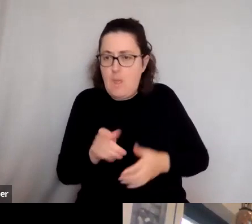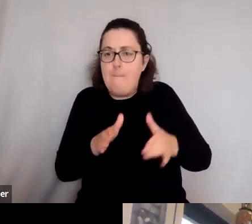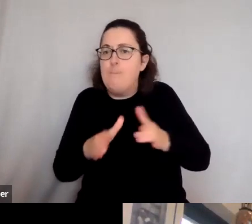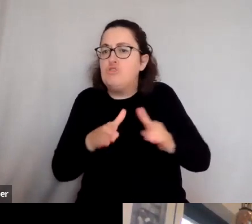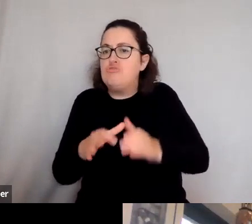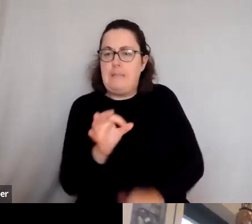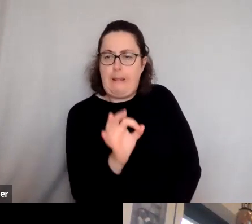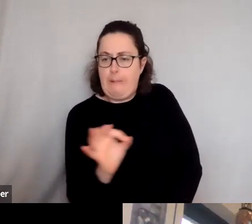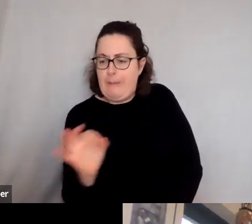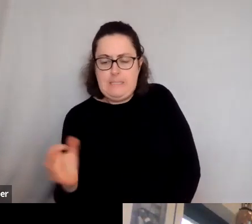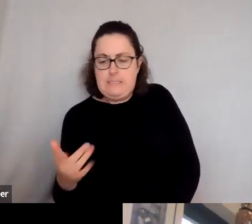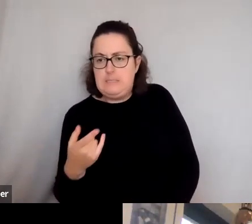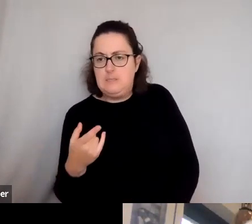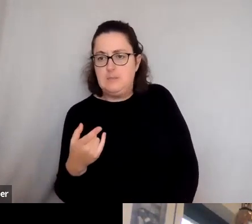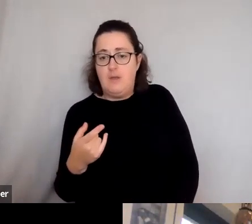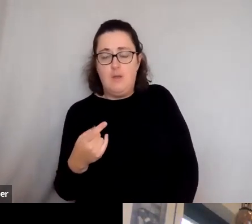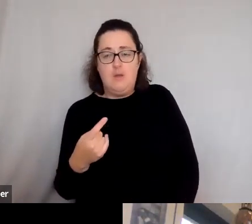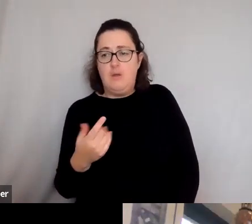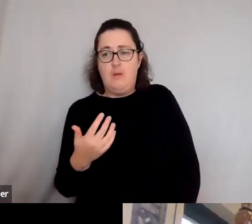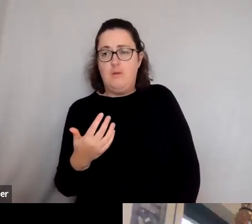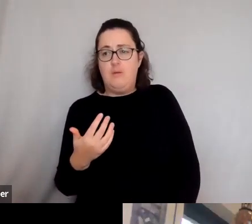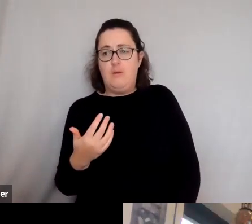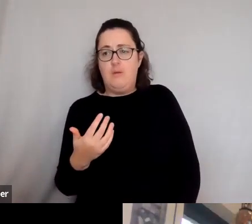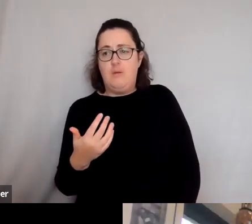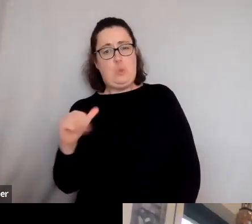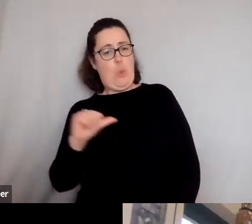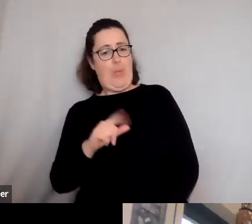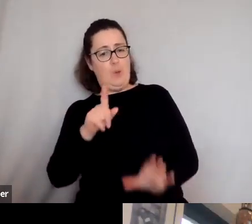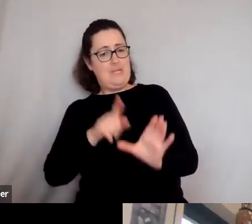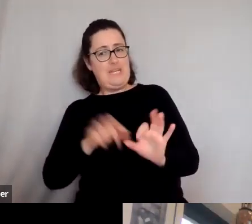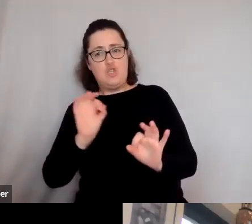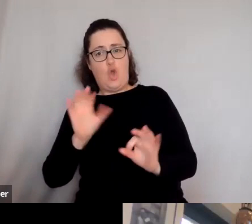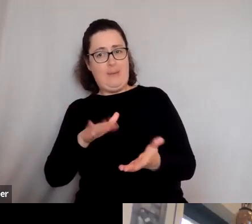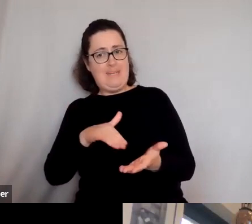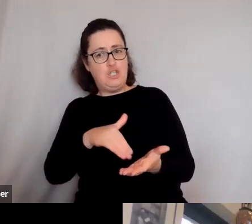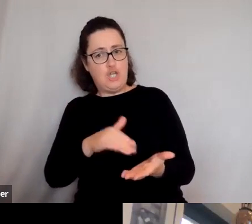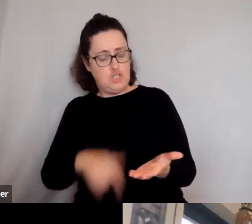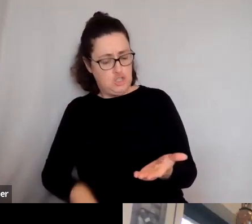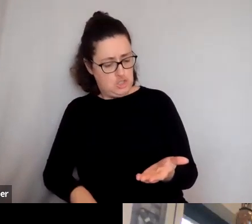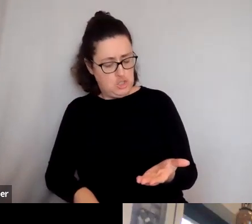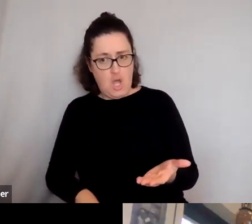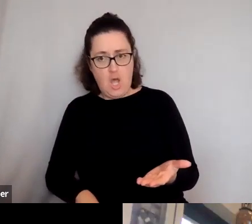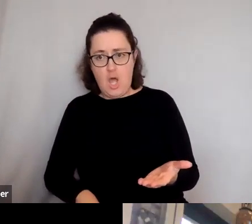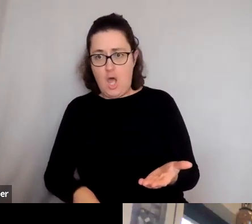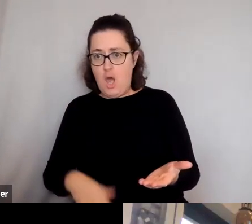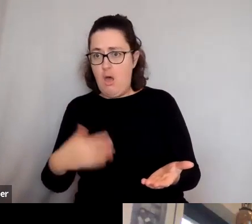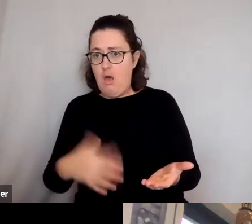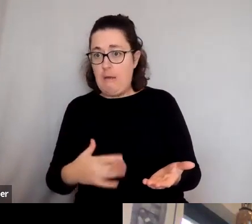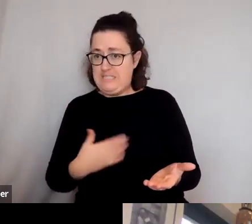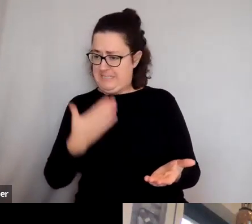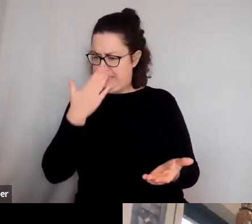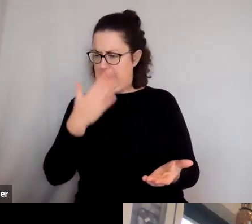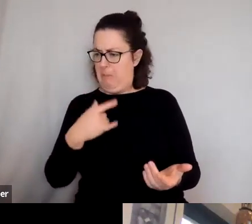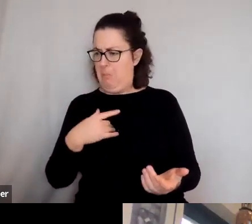which nobody has touched for 2000 years, you know, it, you know, they can look a bit unimpressive,